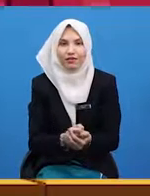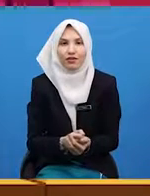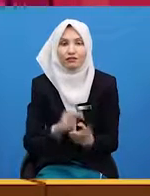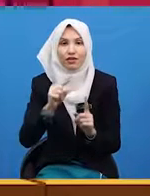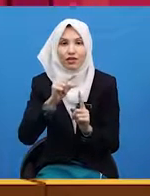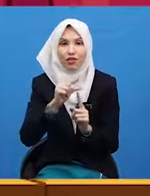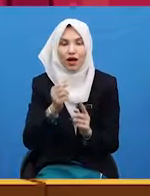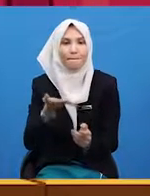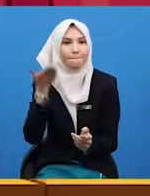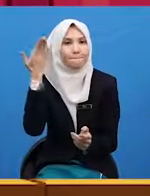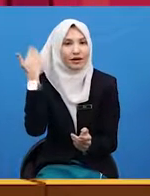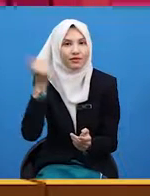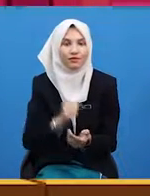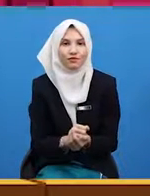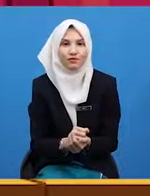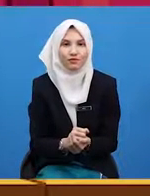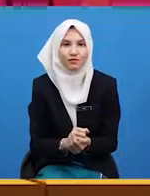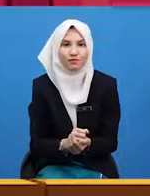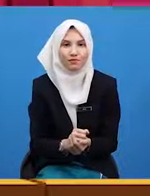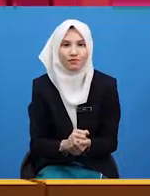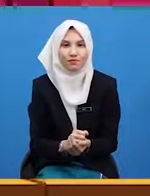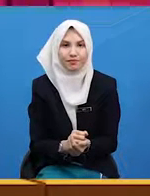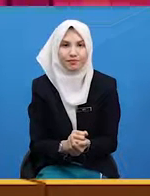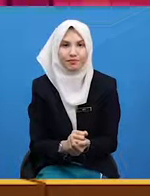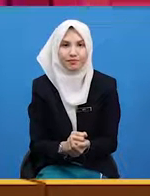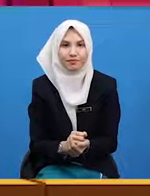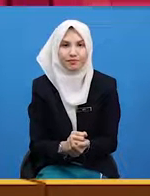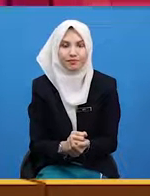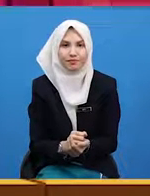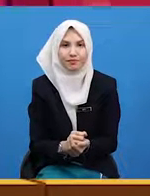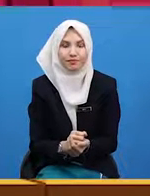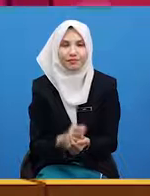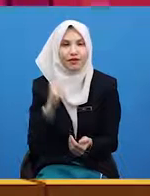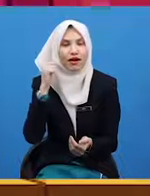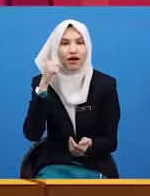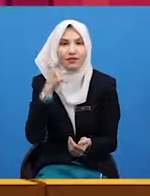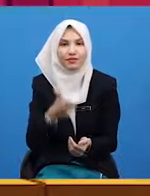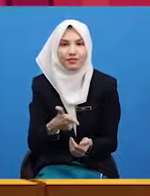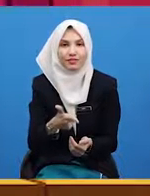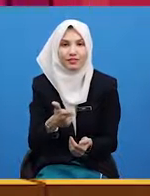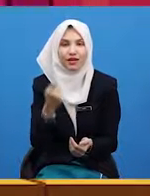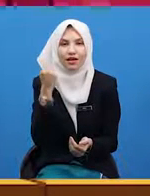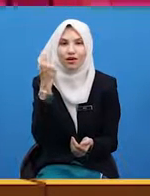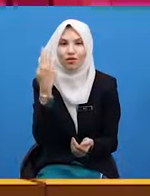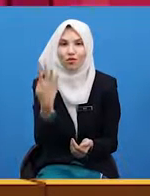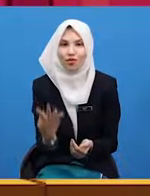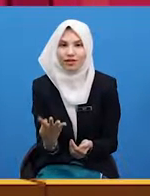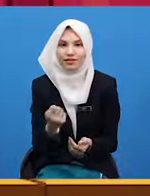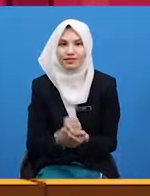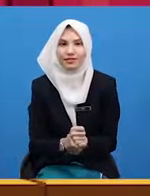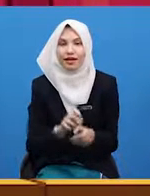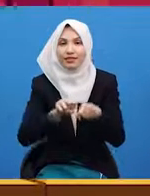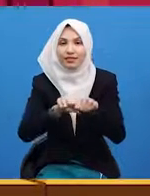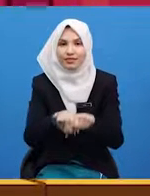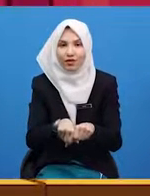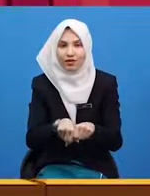past past past for both of this. But we also have the word quarter. So,